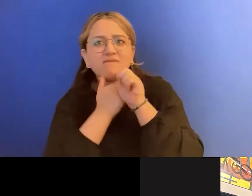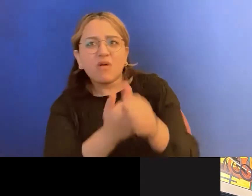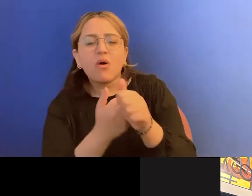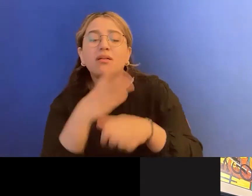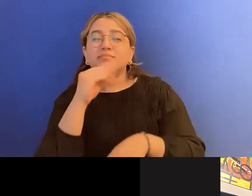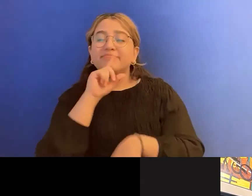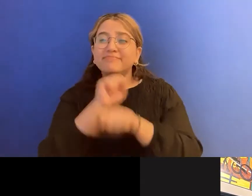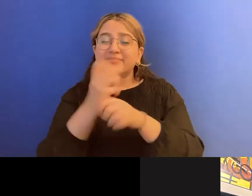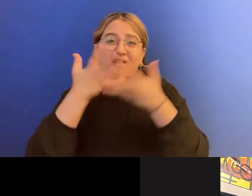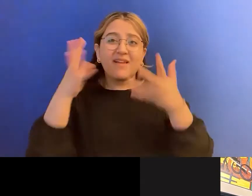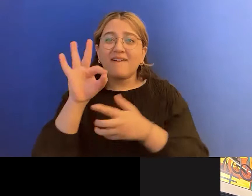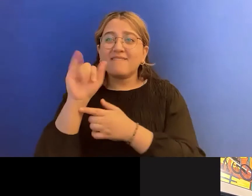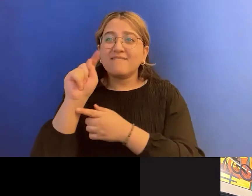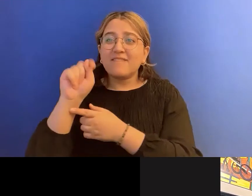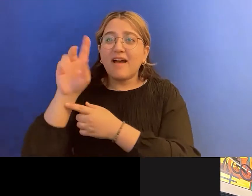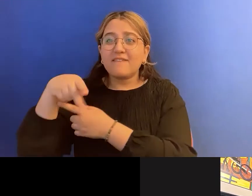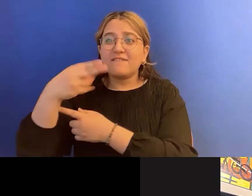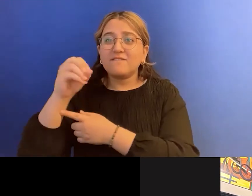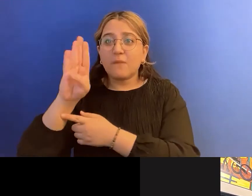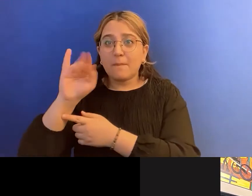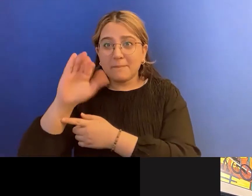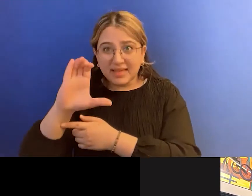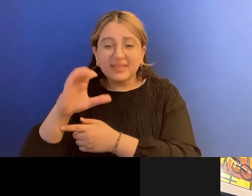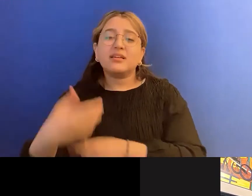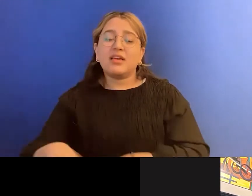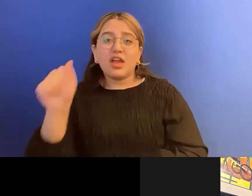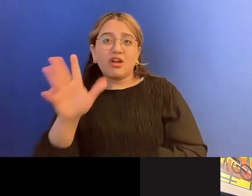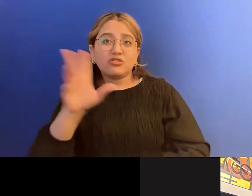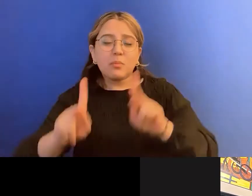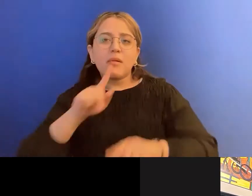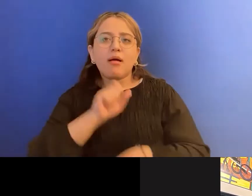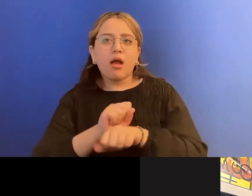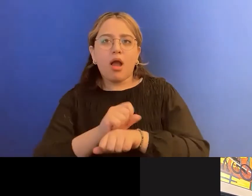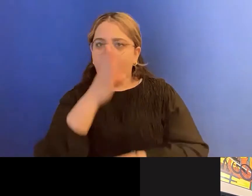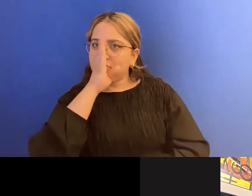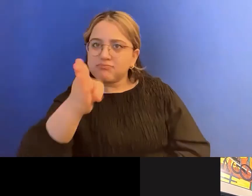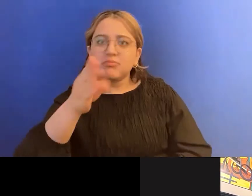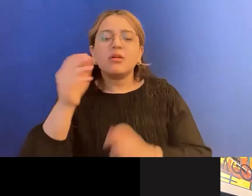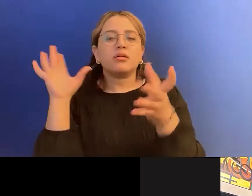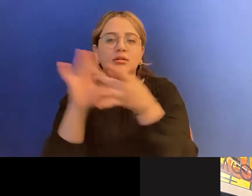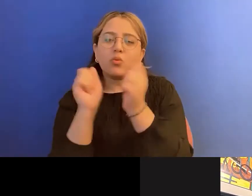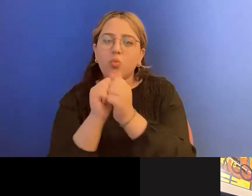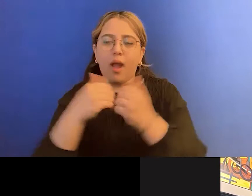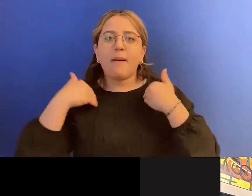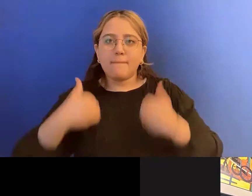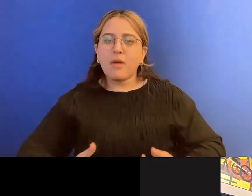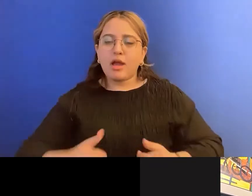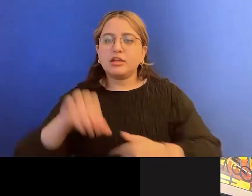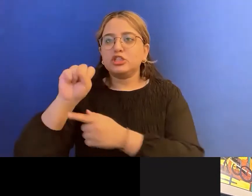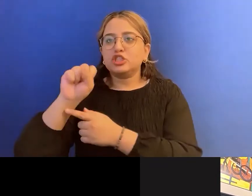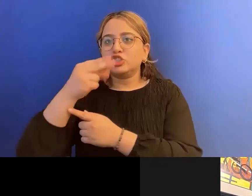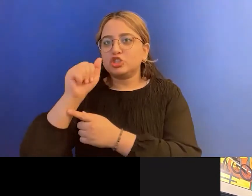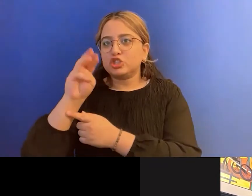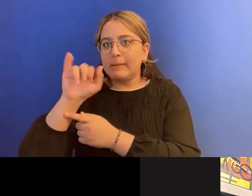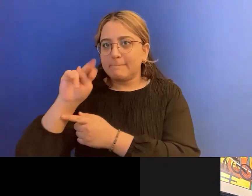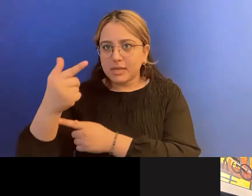are very, very in your face with things like, uh, body shaming. And there really isn't much